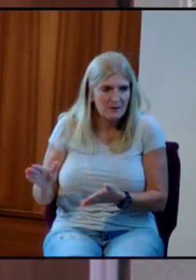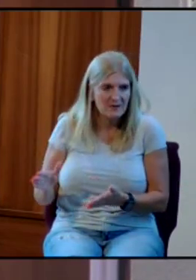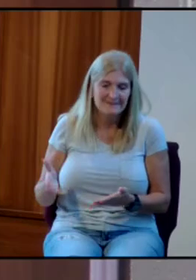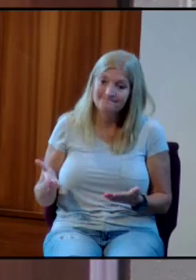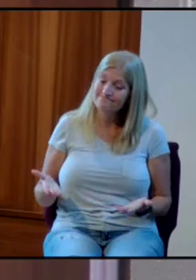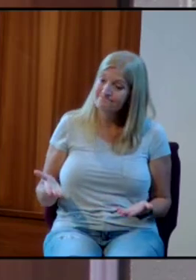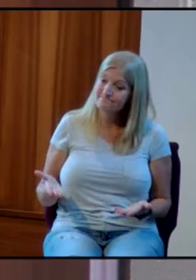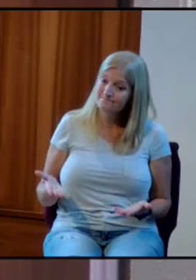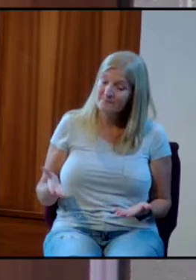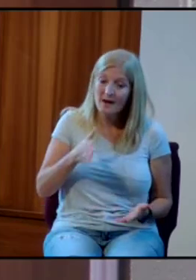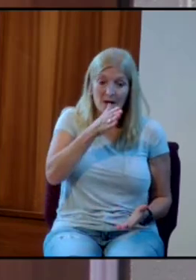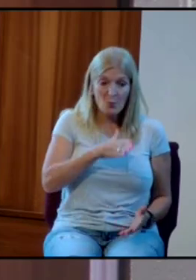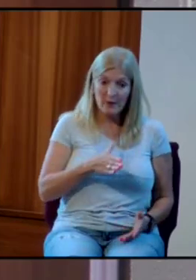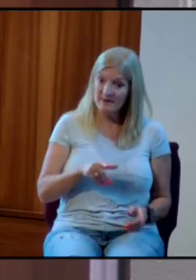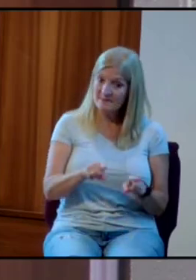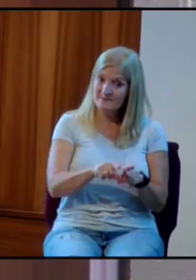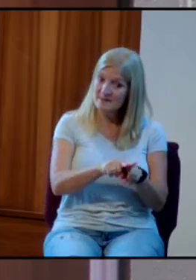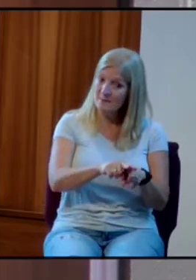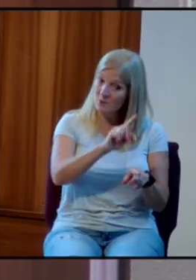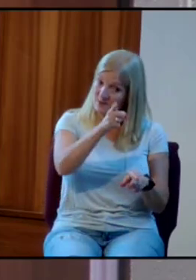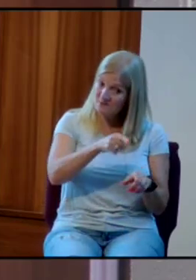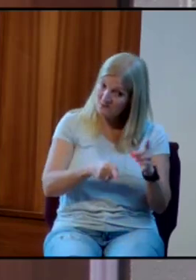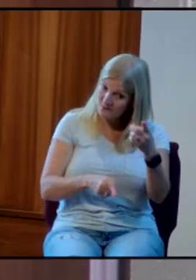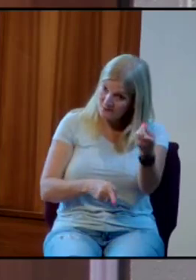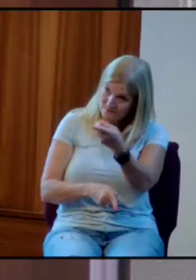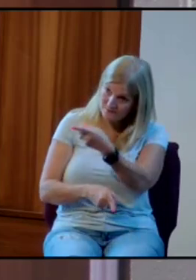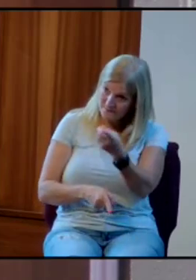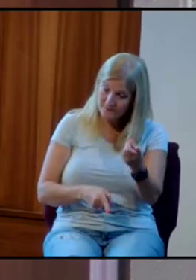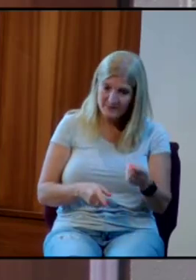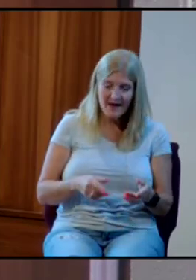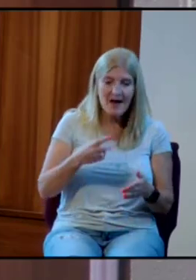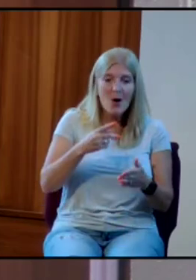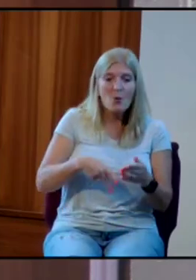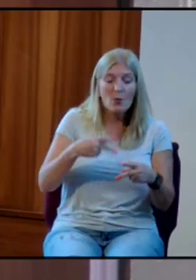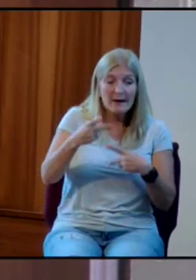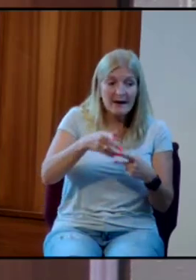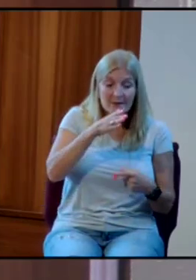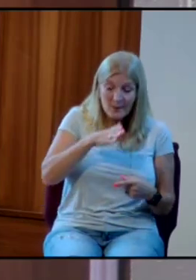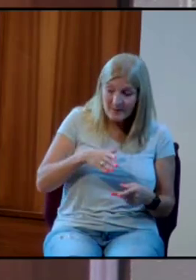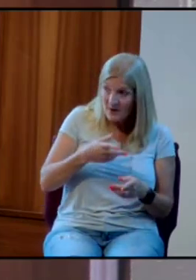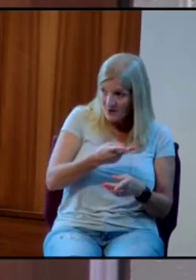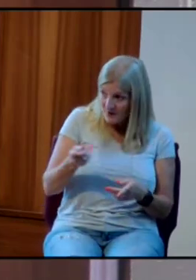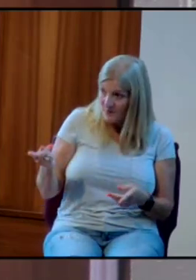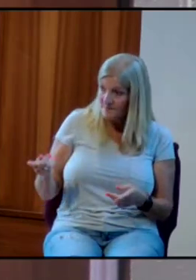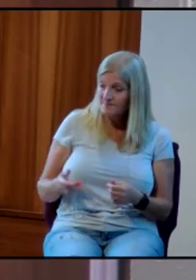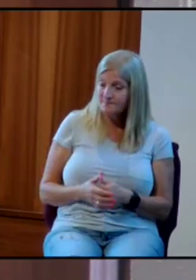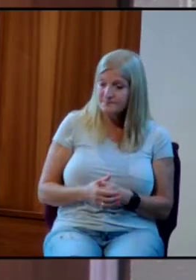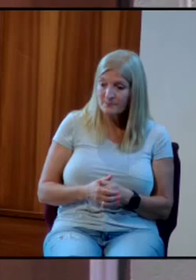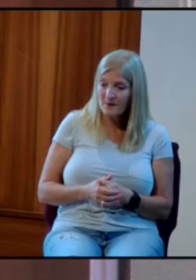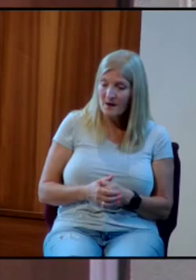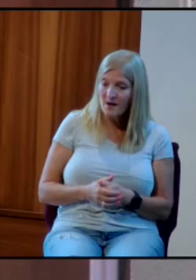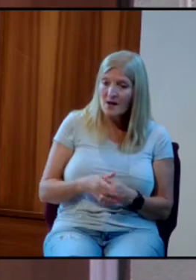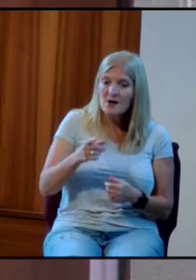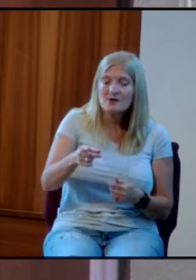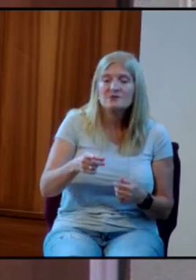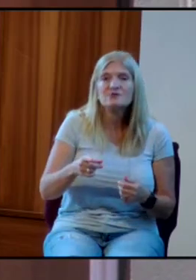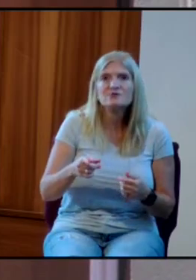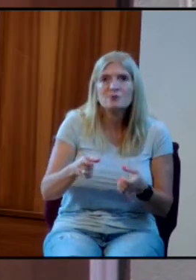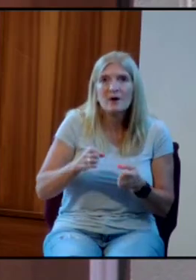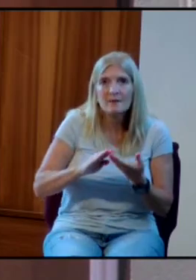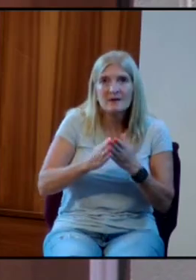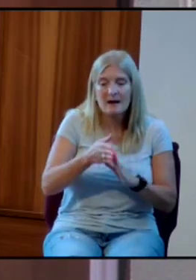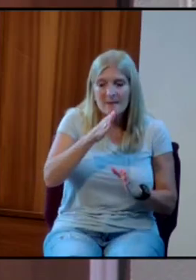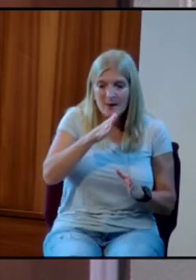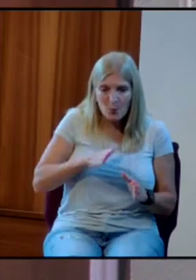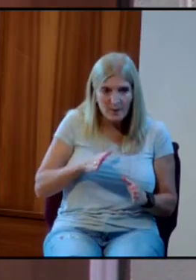Ladies, I'm not letting you off the hook either. What kind of lady do you want to be? Do you really want to be a woman who's